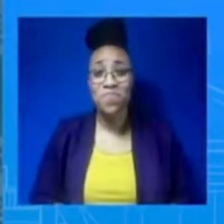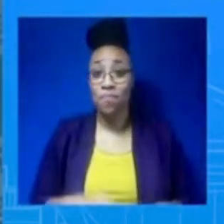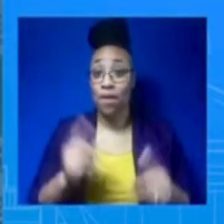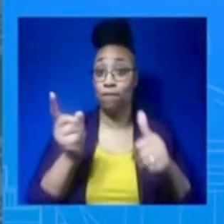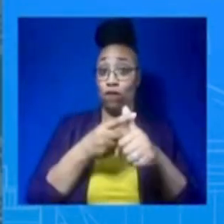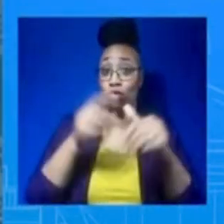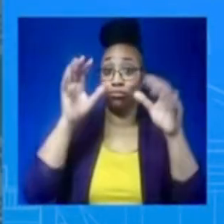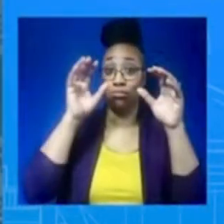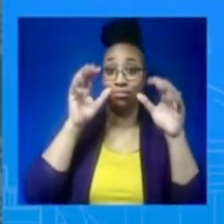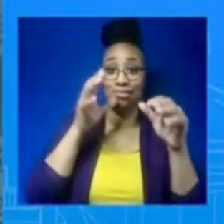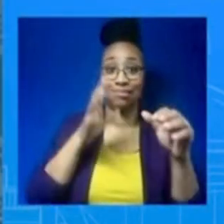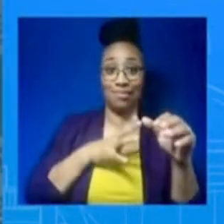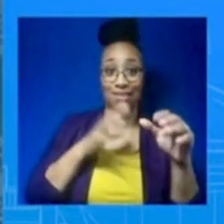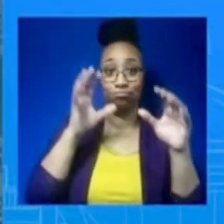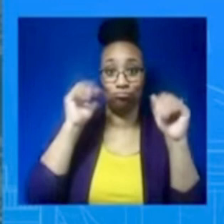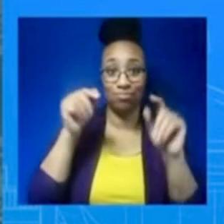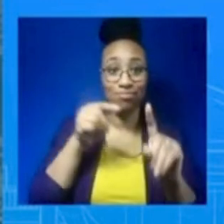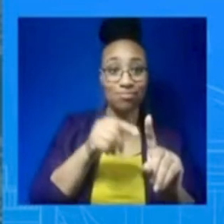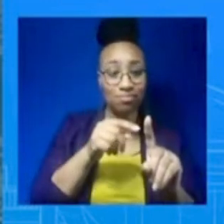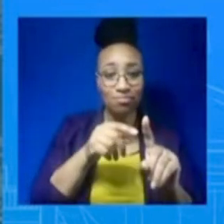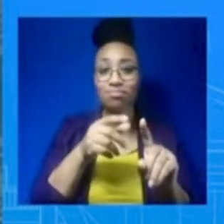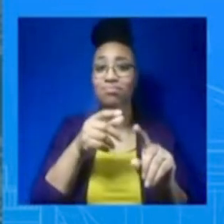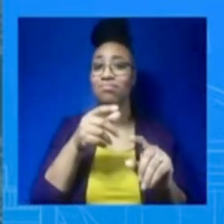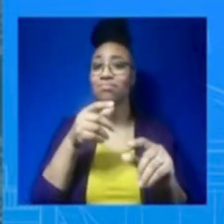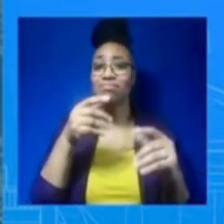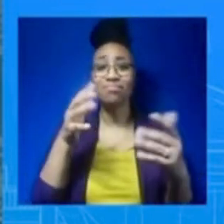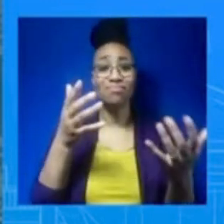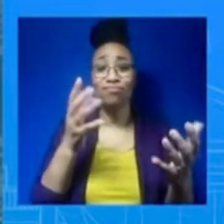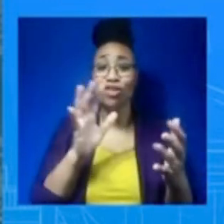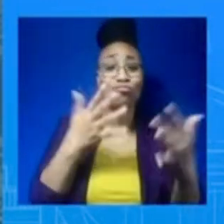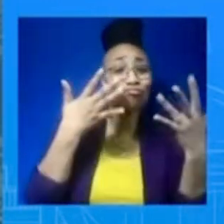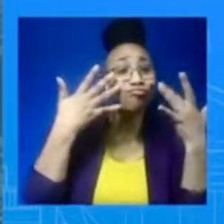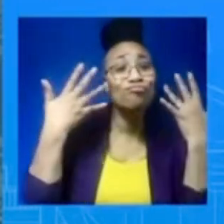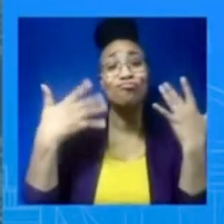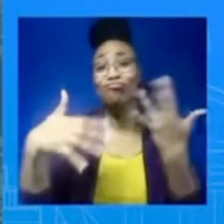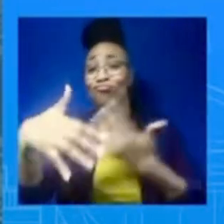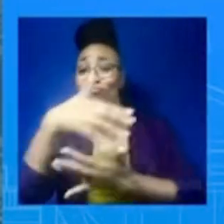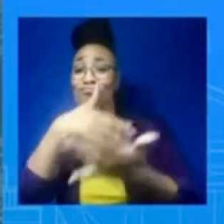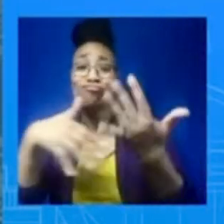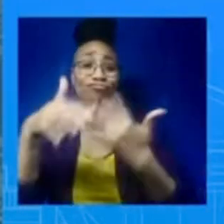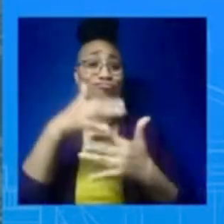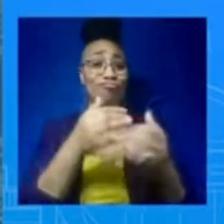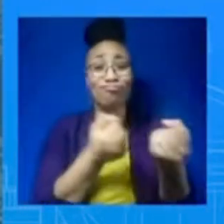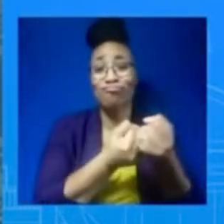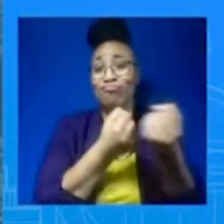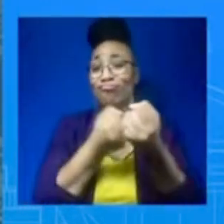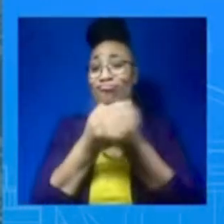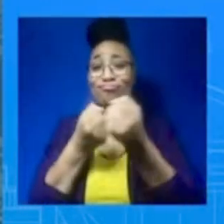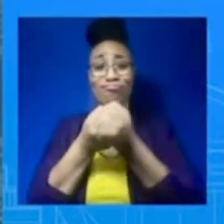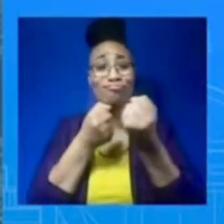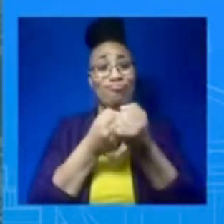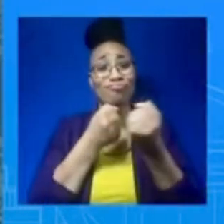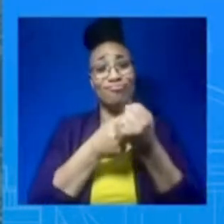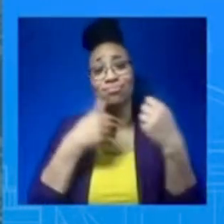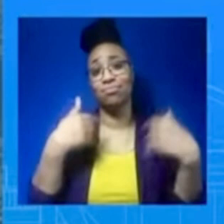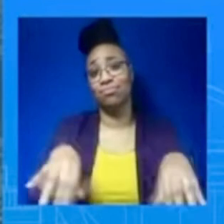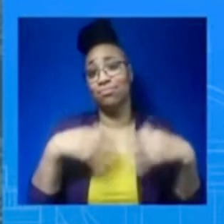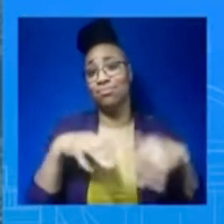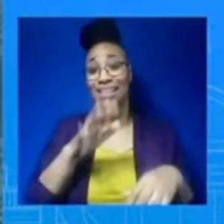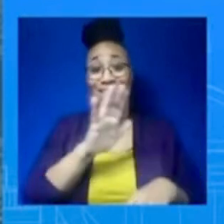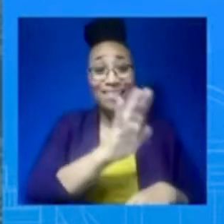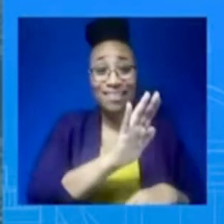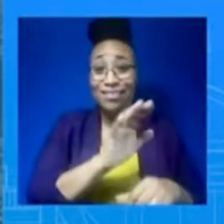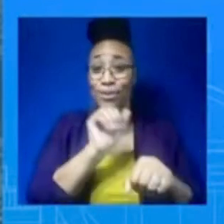just lifting up Senator Federerman and what he has, what he has committed to do for himself and spoke and, and really speak to